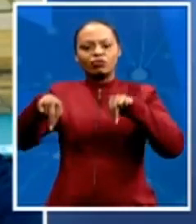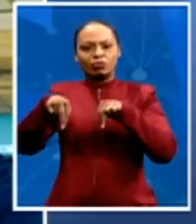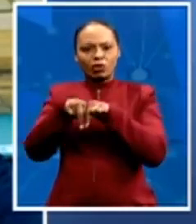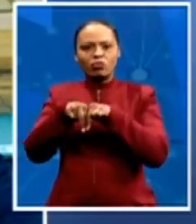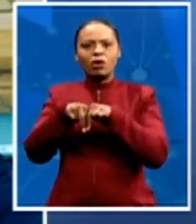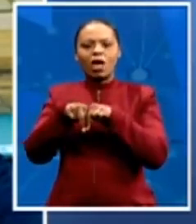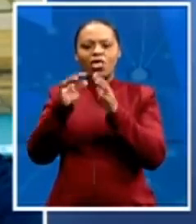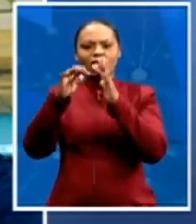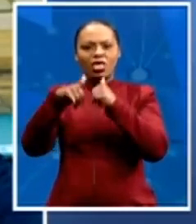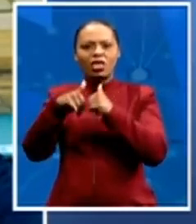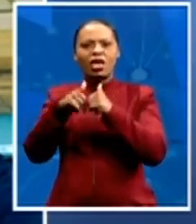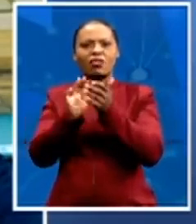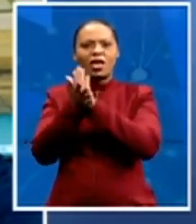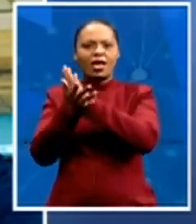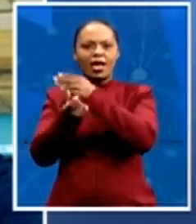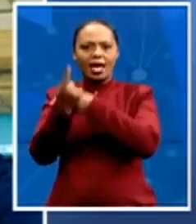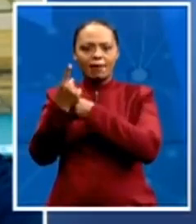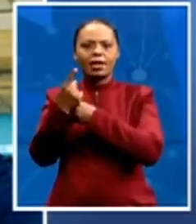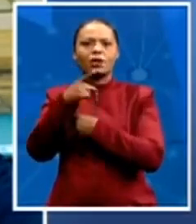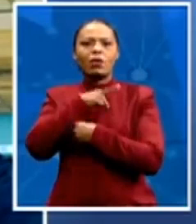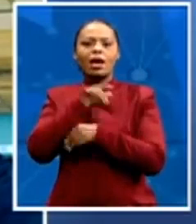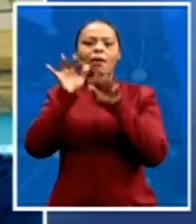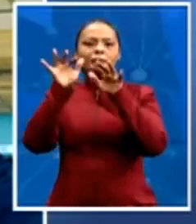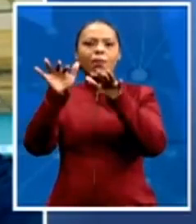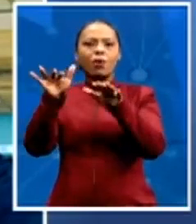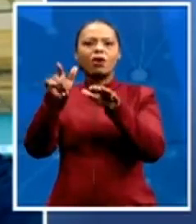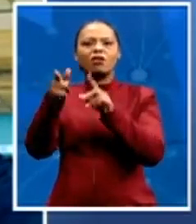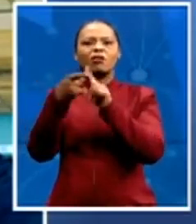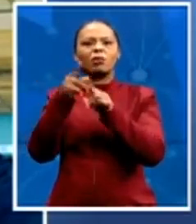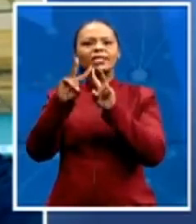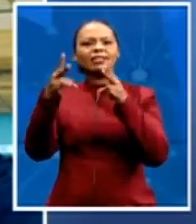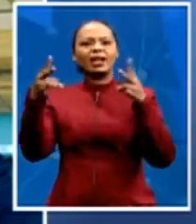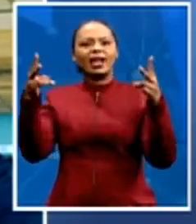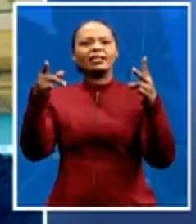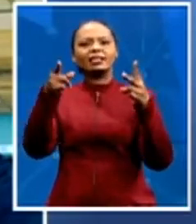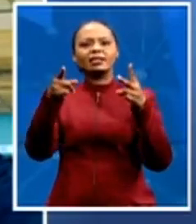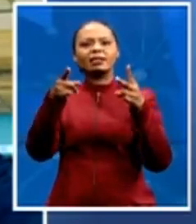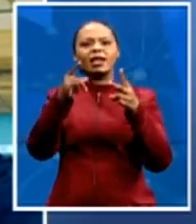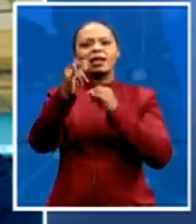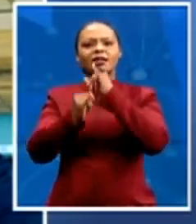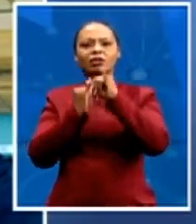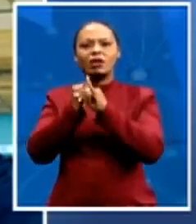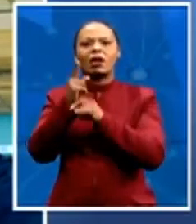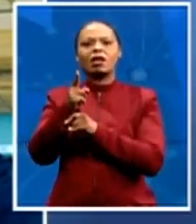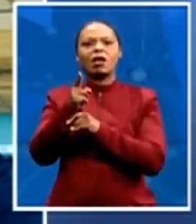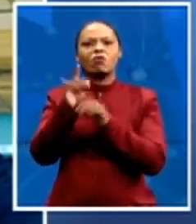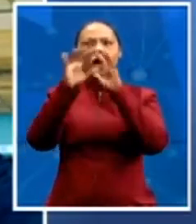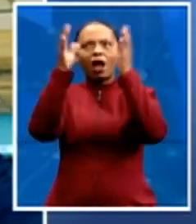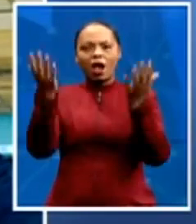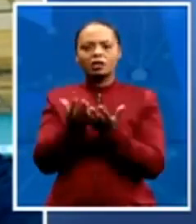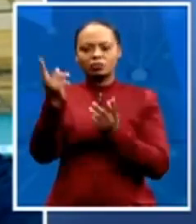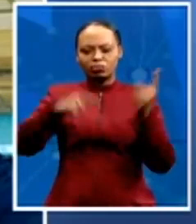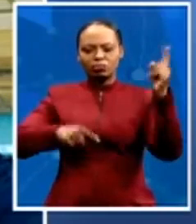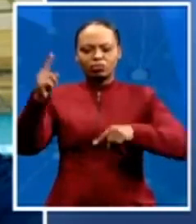had people coming from different parts of the world attending a church service, and they died when the